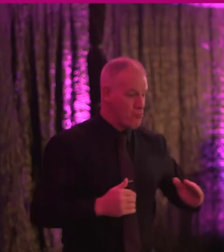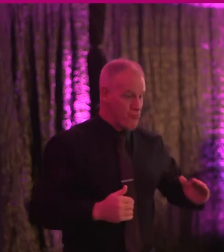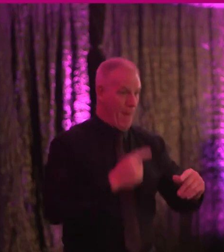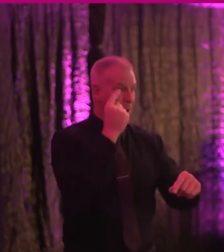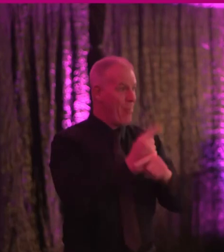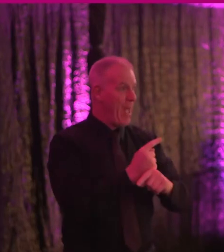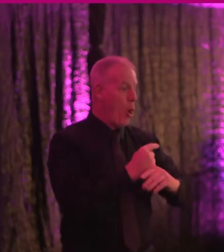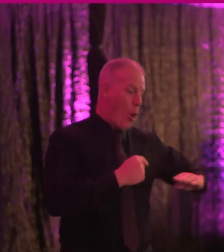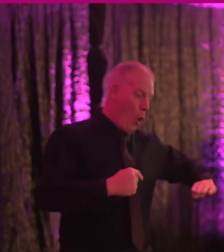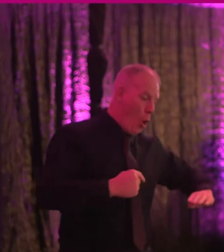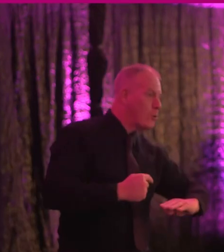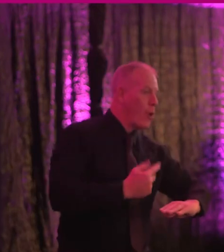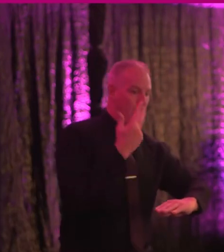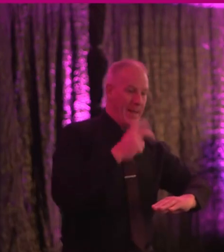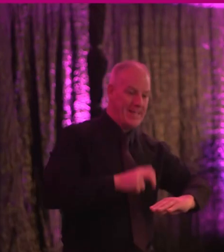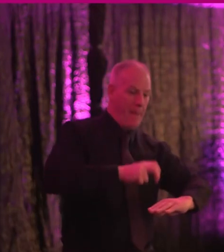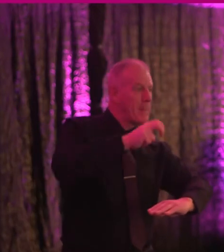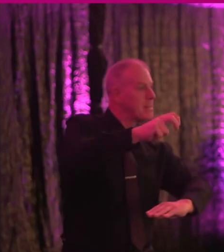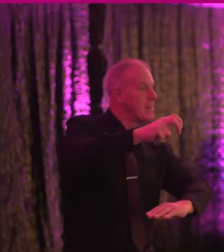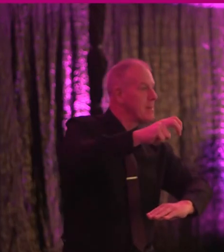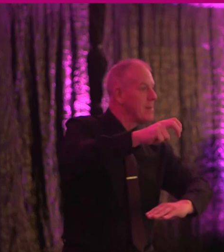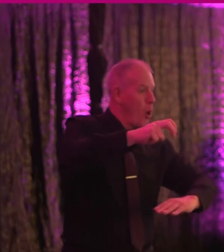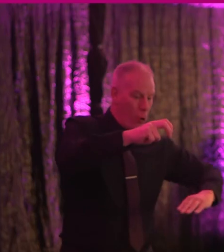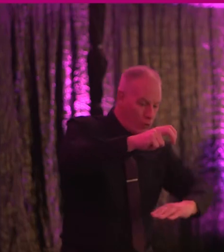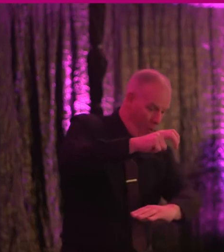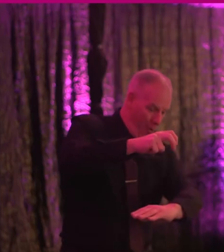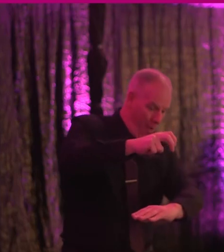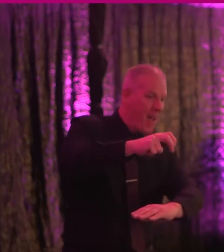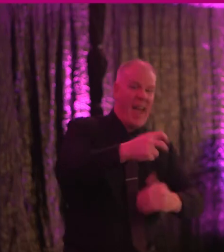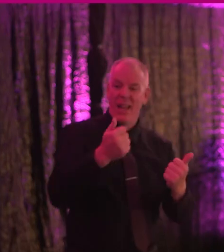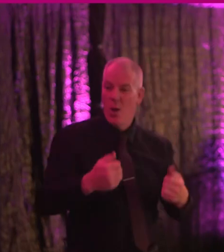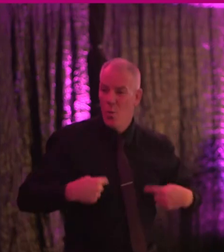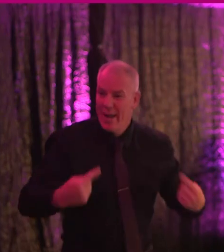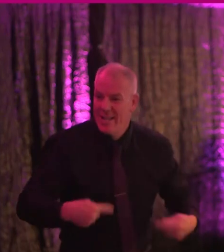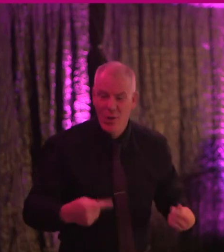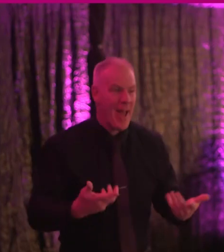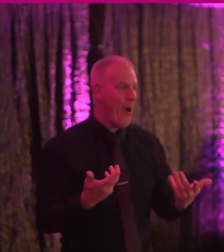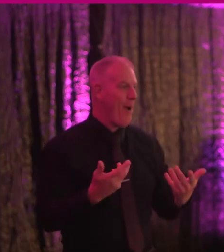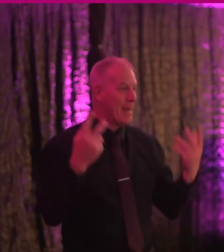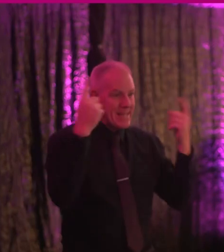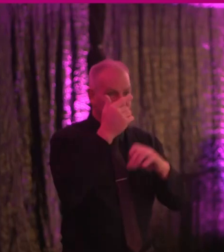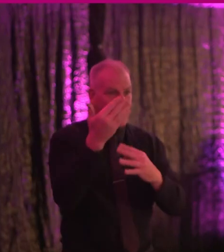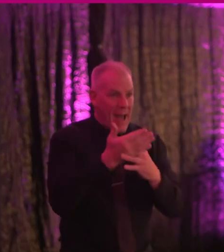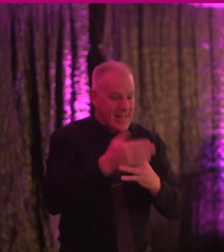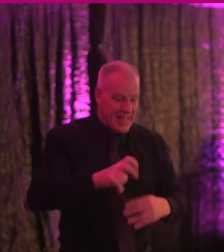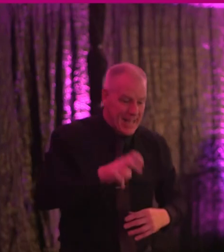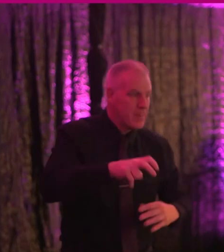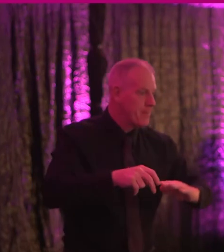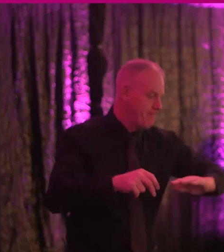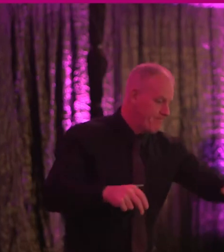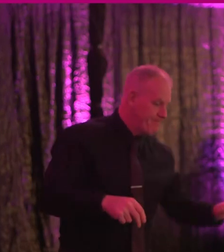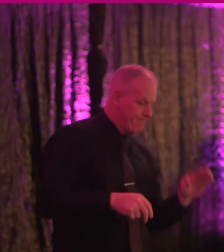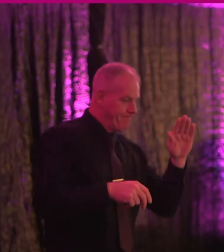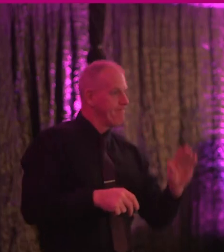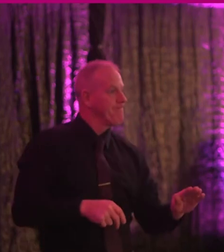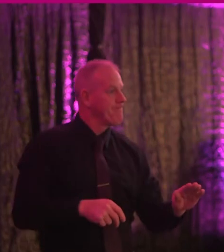now sits under the three steps and anybody on a chair or has a difficulty on accessing steps can now get in